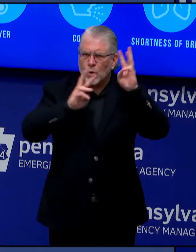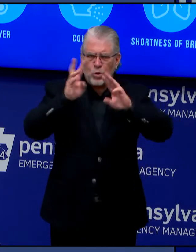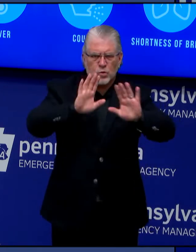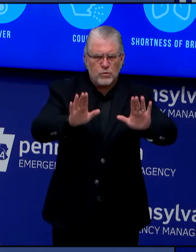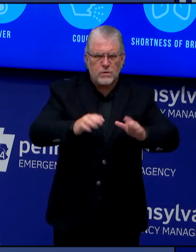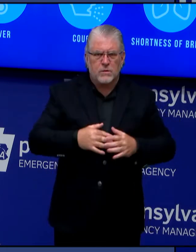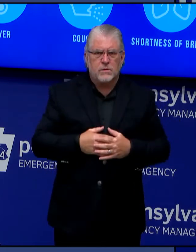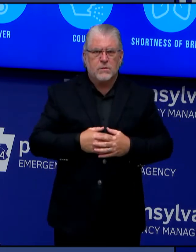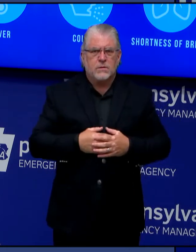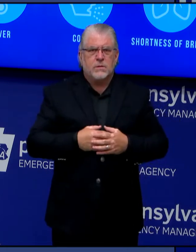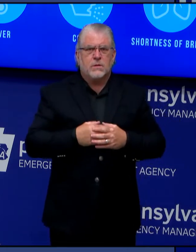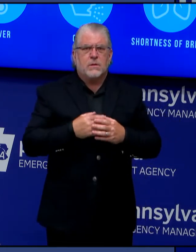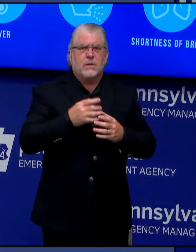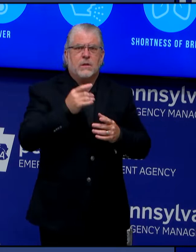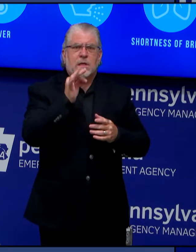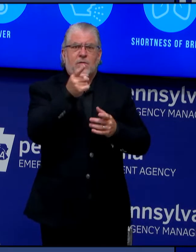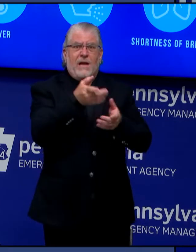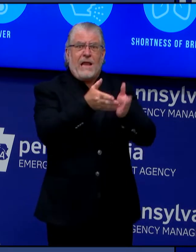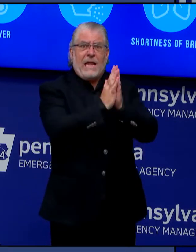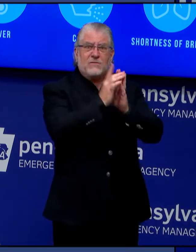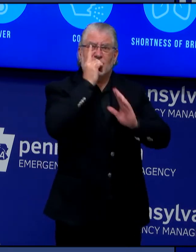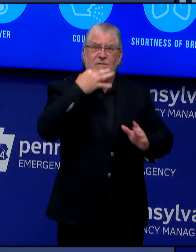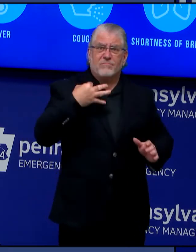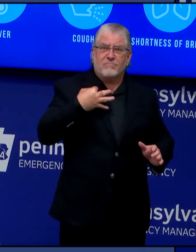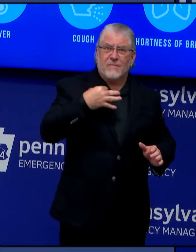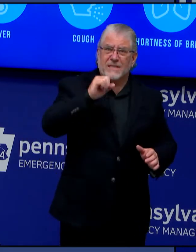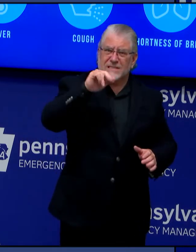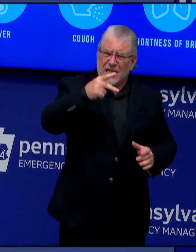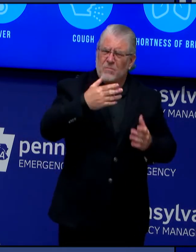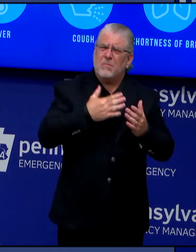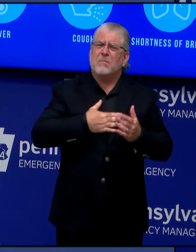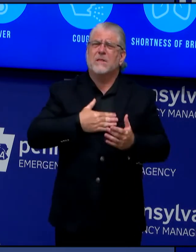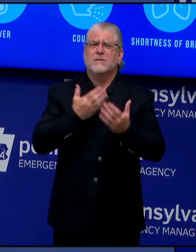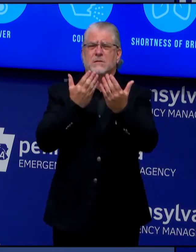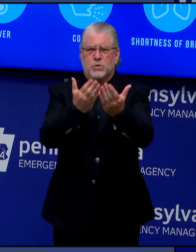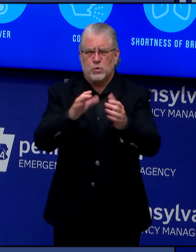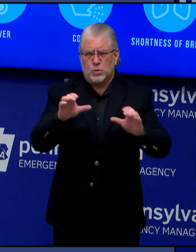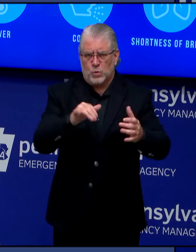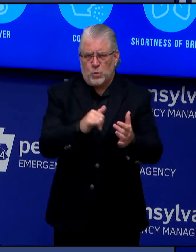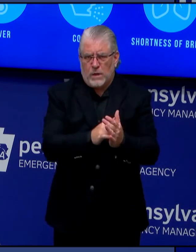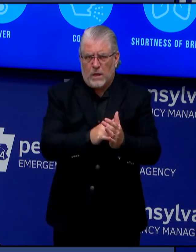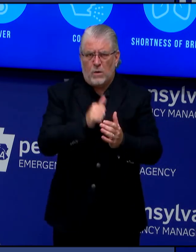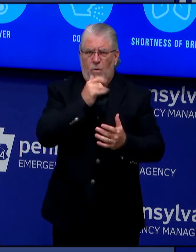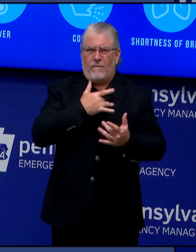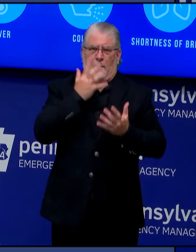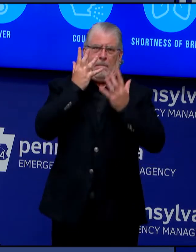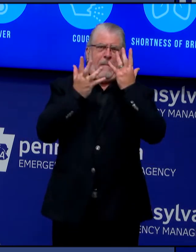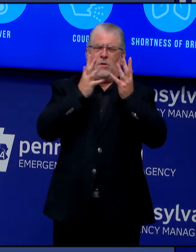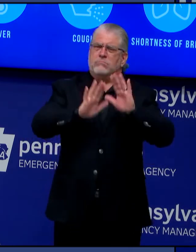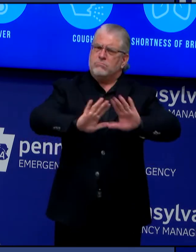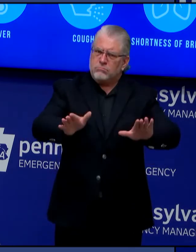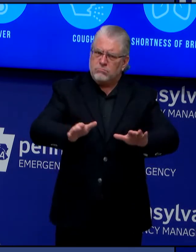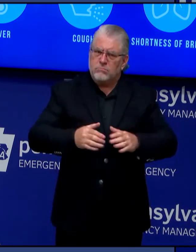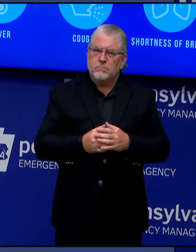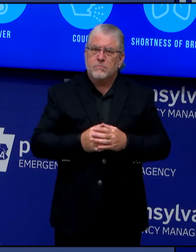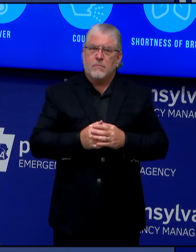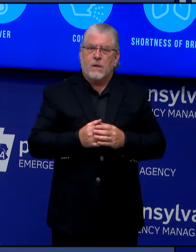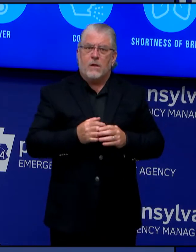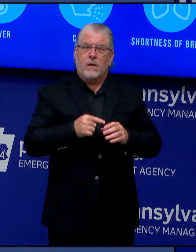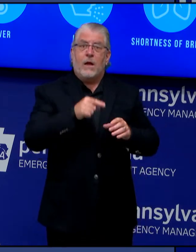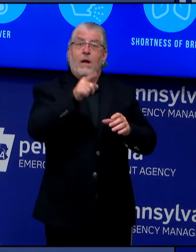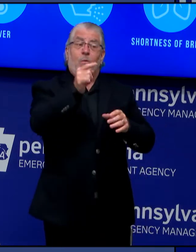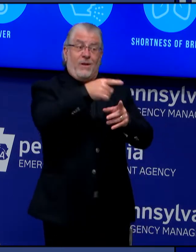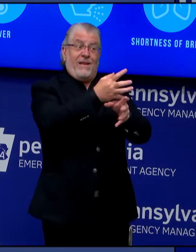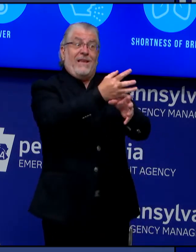away from anyone else. If you're determined eligible for SNAP, you're issued an EBT card to use as payment for